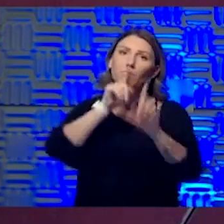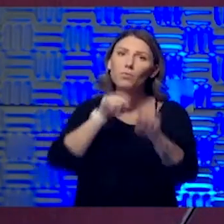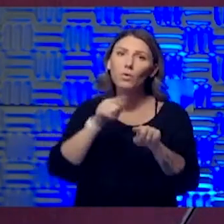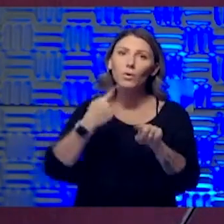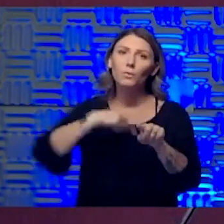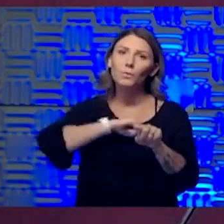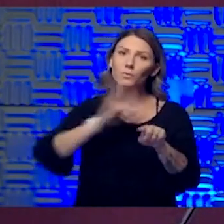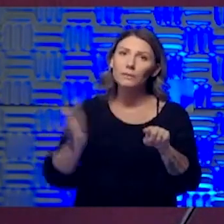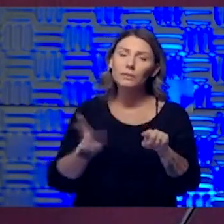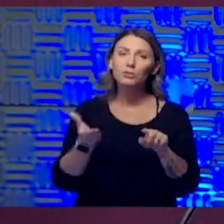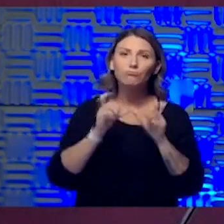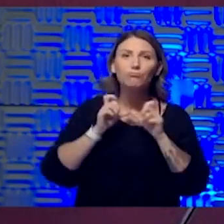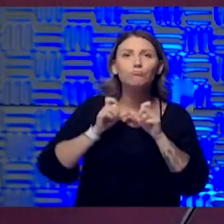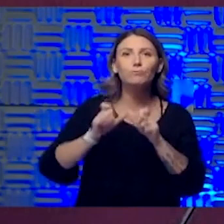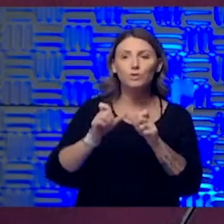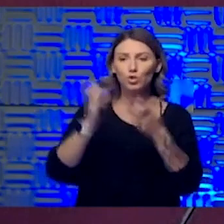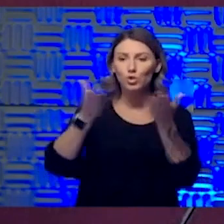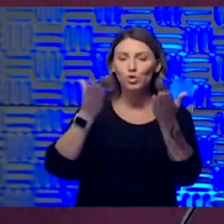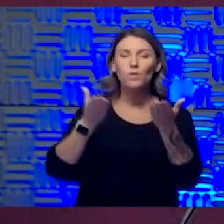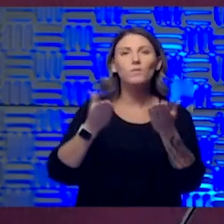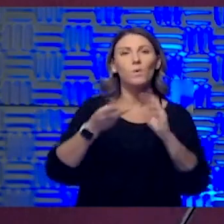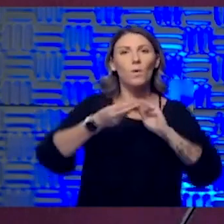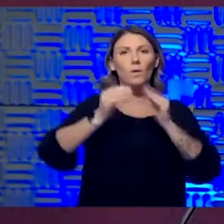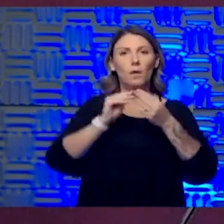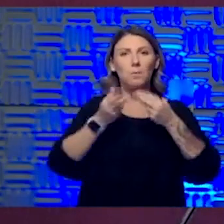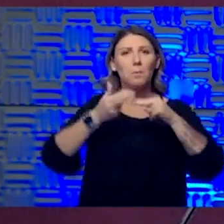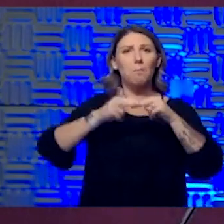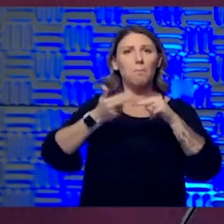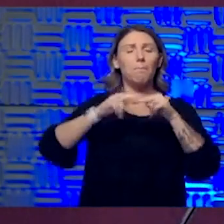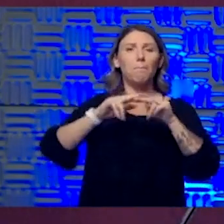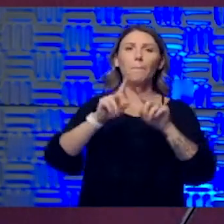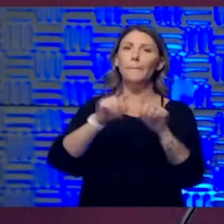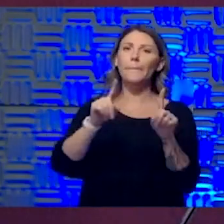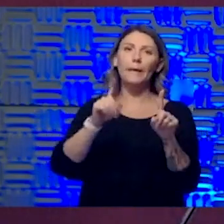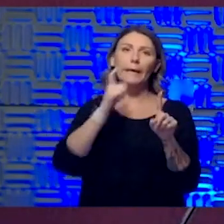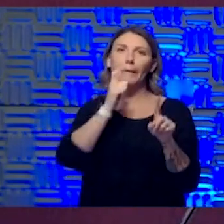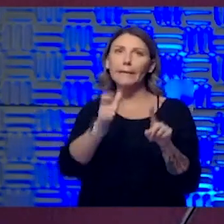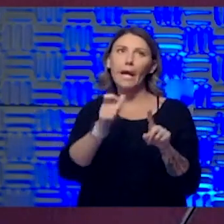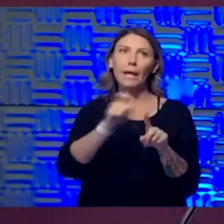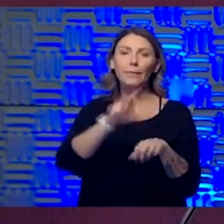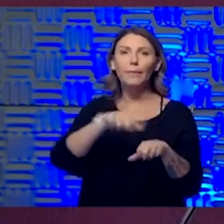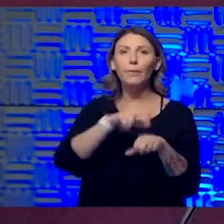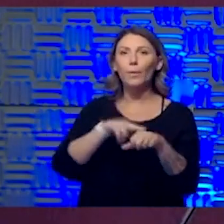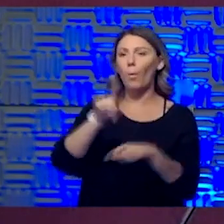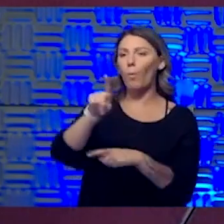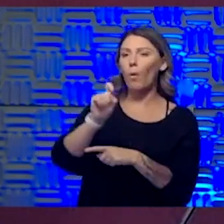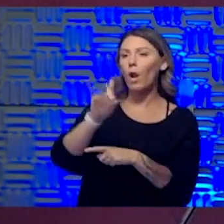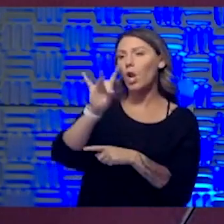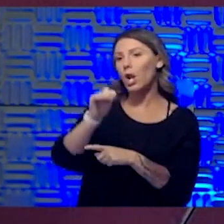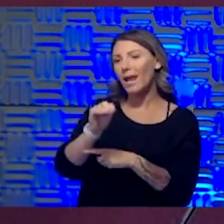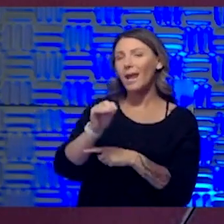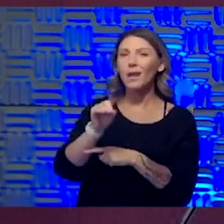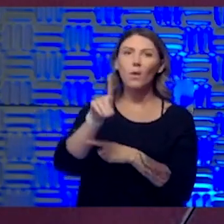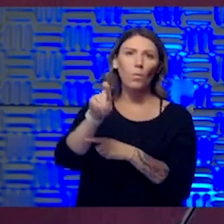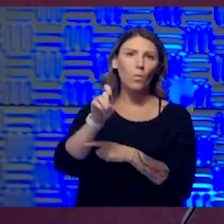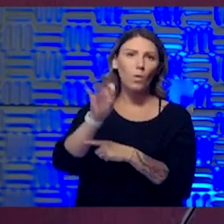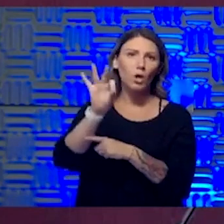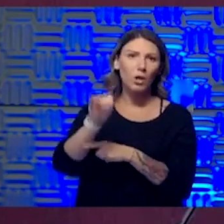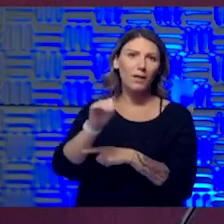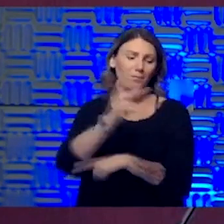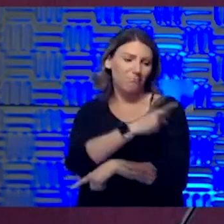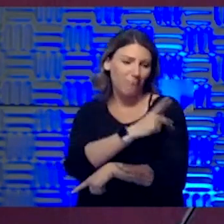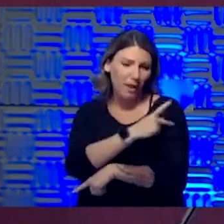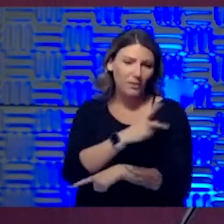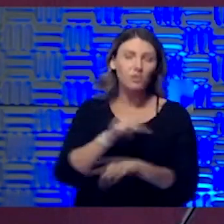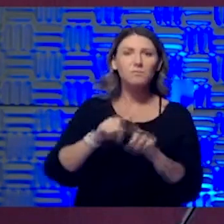serve. The numbers are starting to tick back up. They're not quite at our 180, 190 patients a day, but they're getting, they're above the